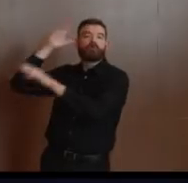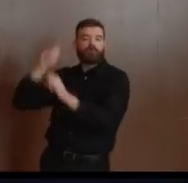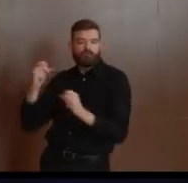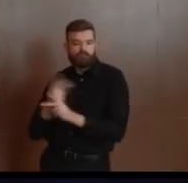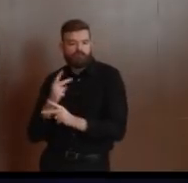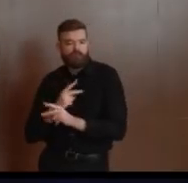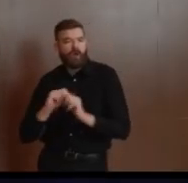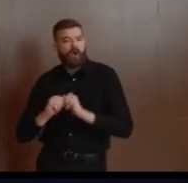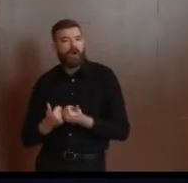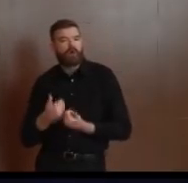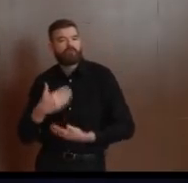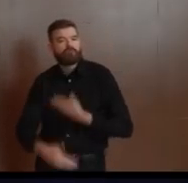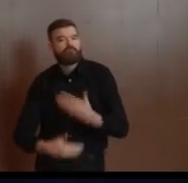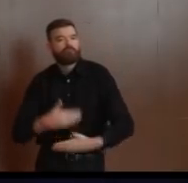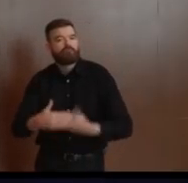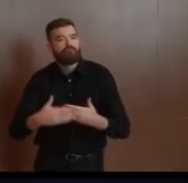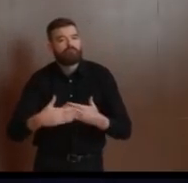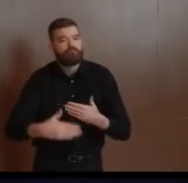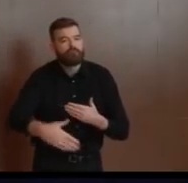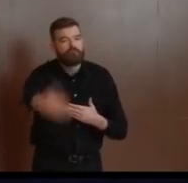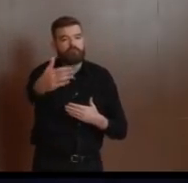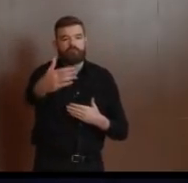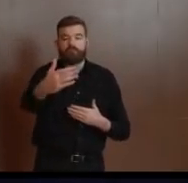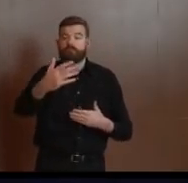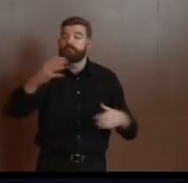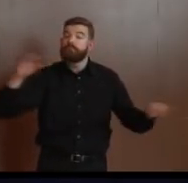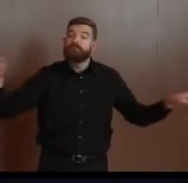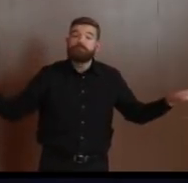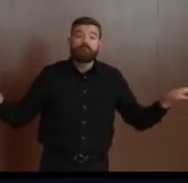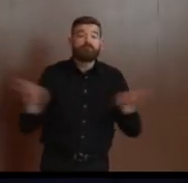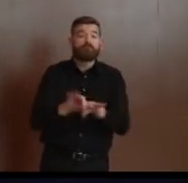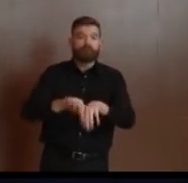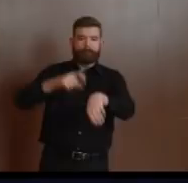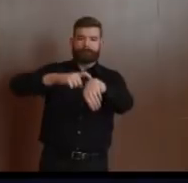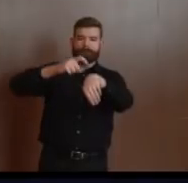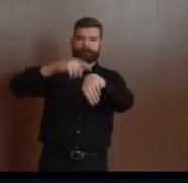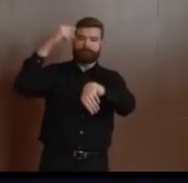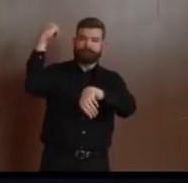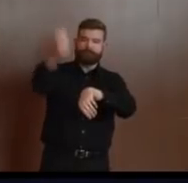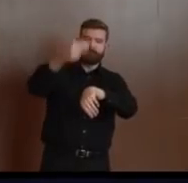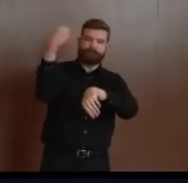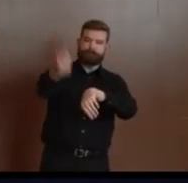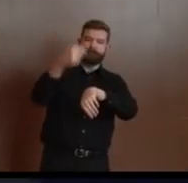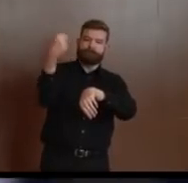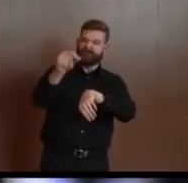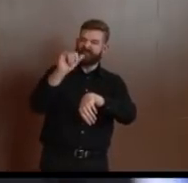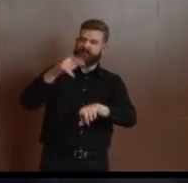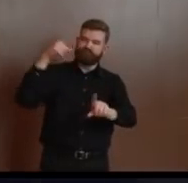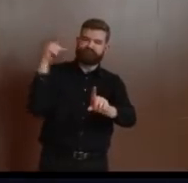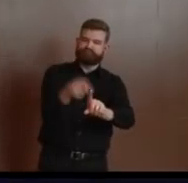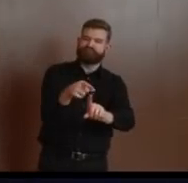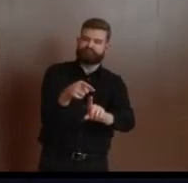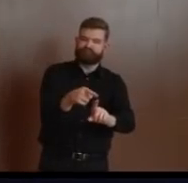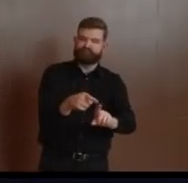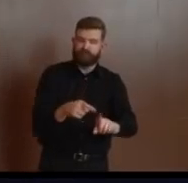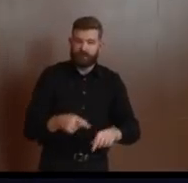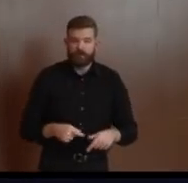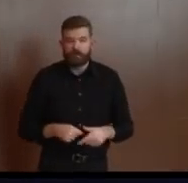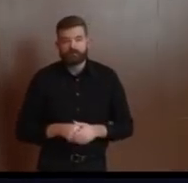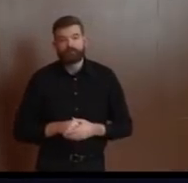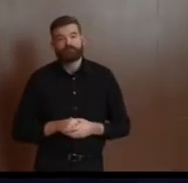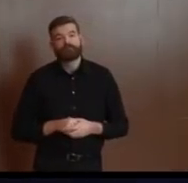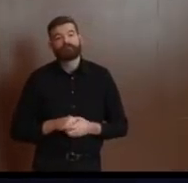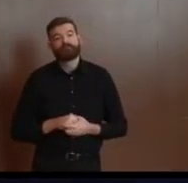the full picture in a timely manner, in an accurate manner. That's really the end result. General, to Lisa's first question, how many, how big a